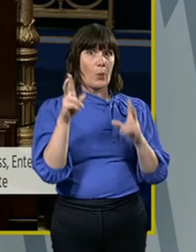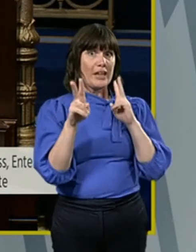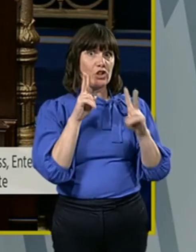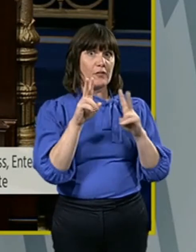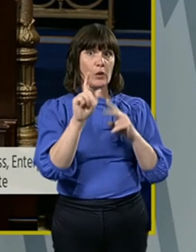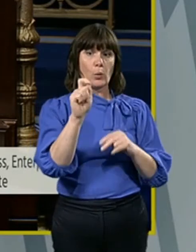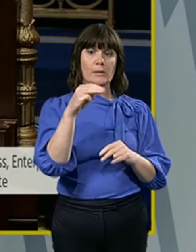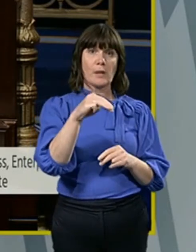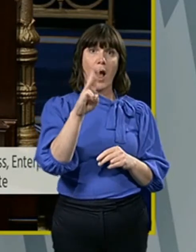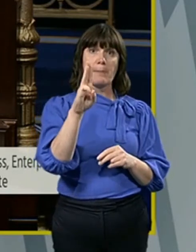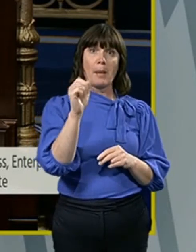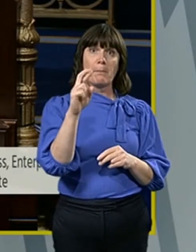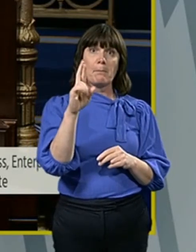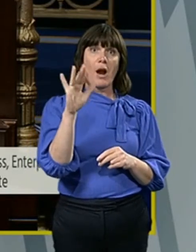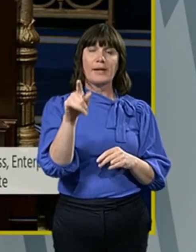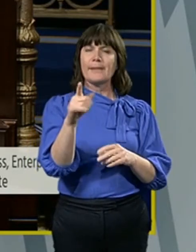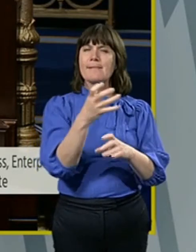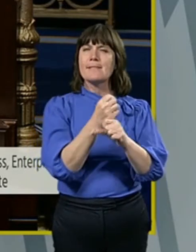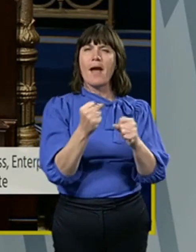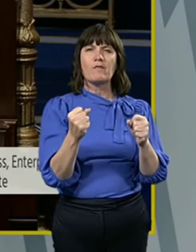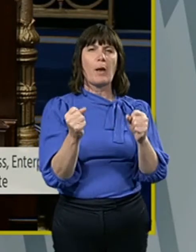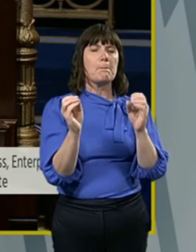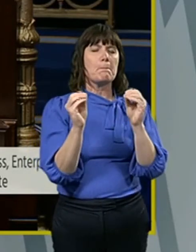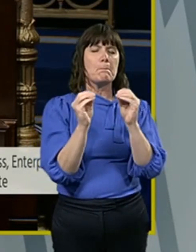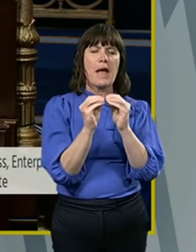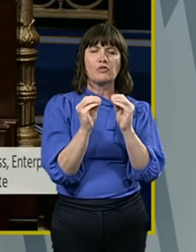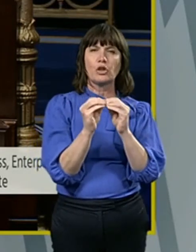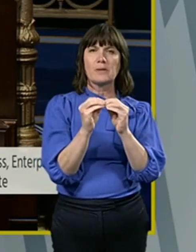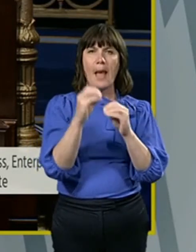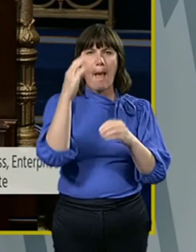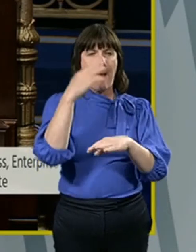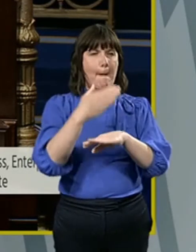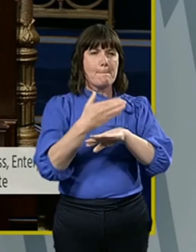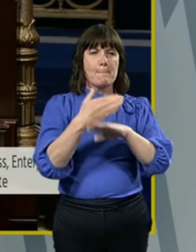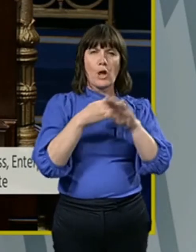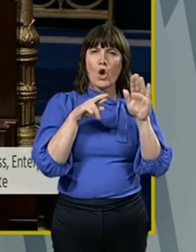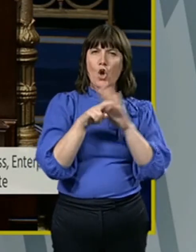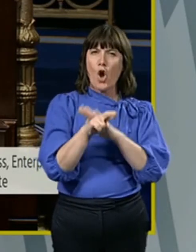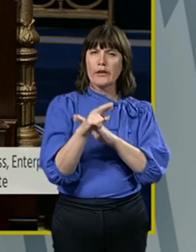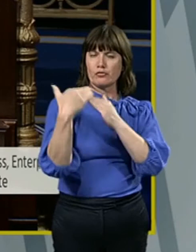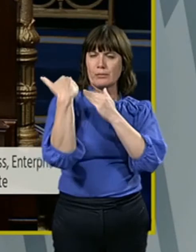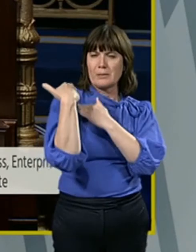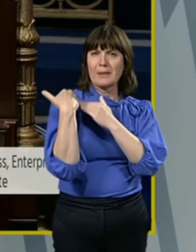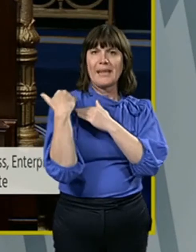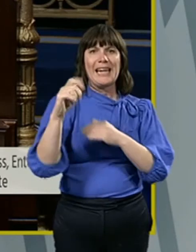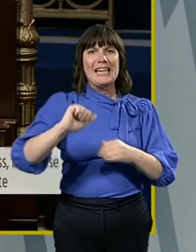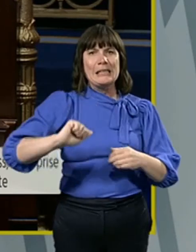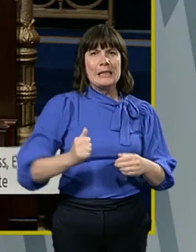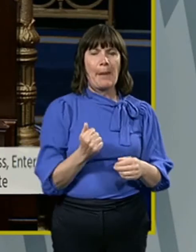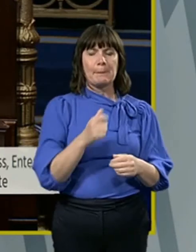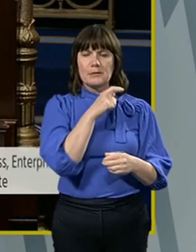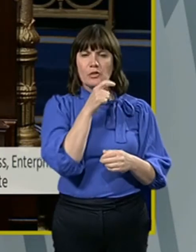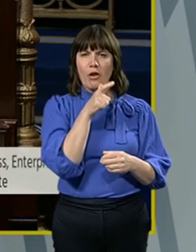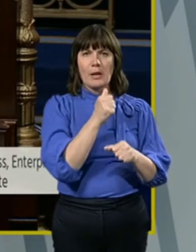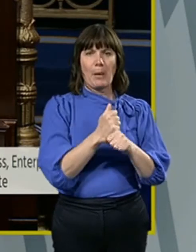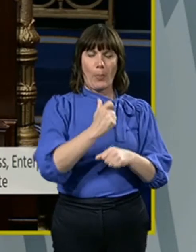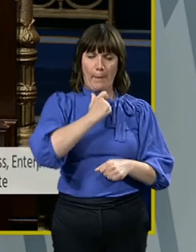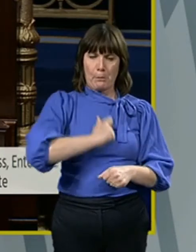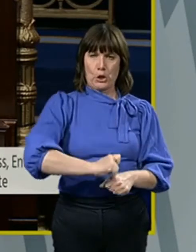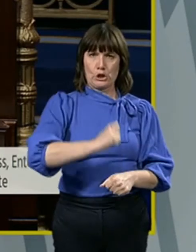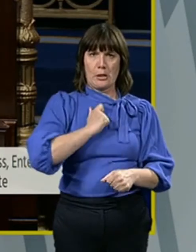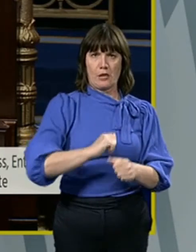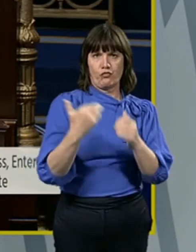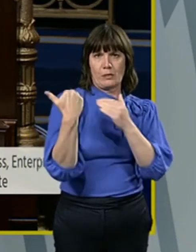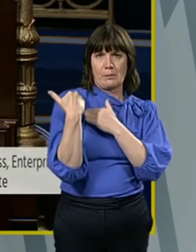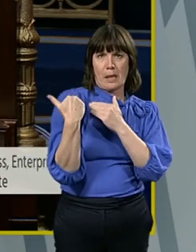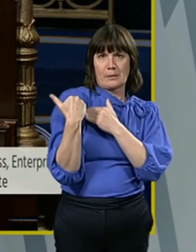once did he mention the employer or the responsibility of his members. He consistently mentioned the personal responsibility of workers to